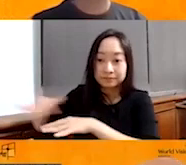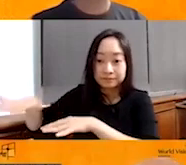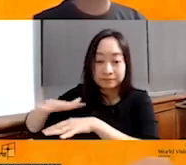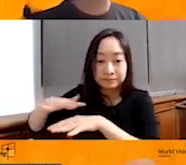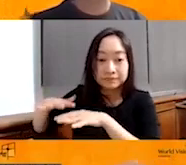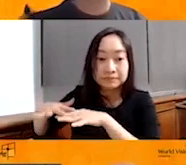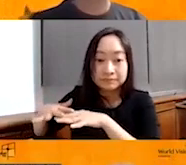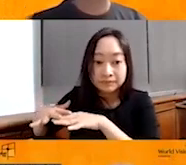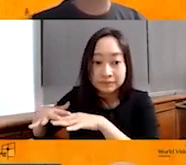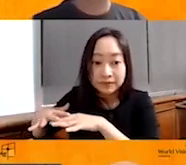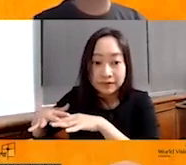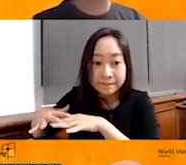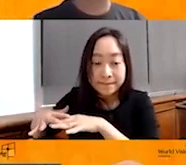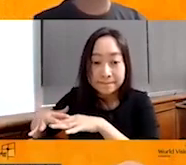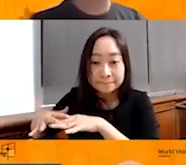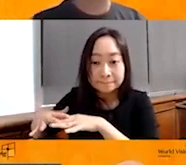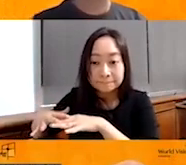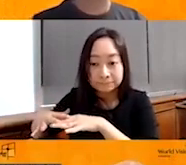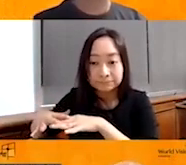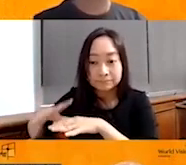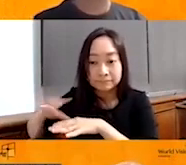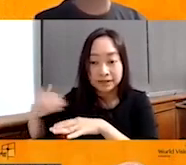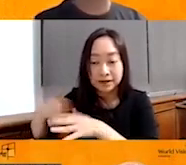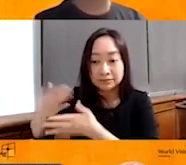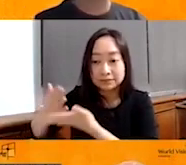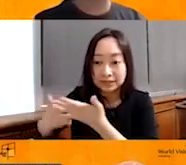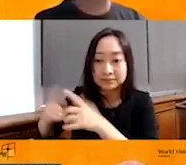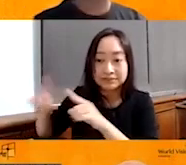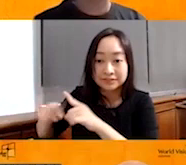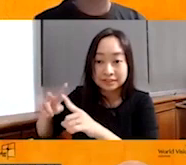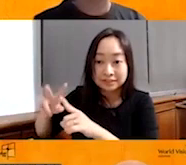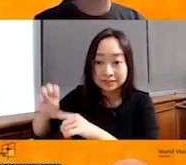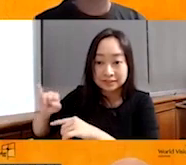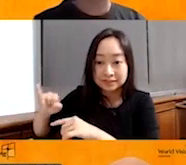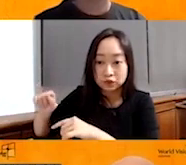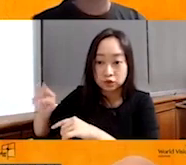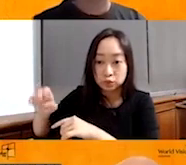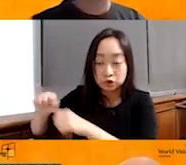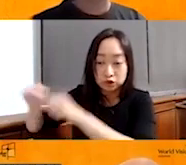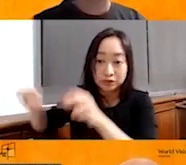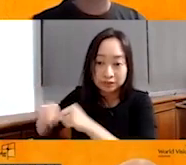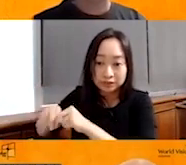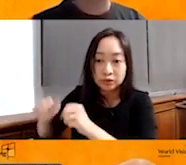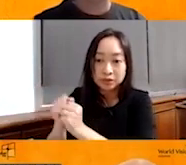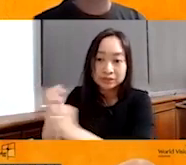situations, especially with the security.